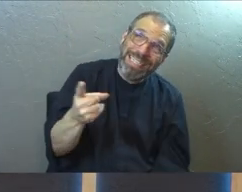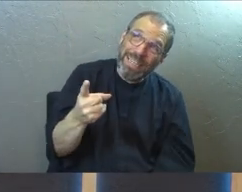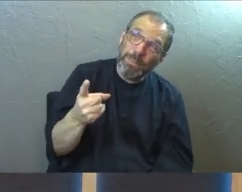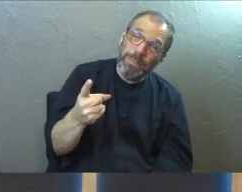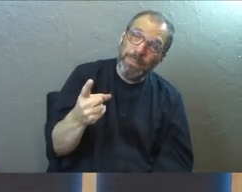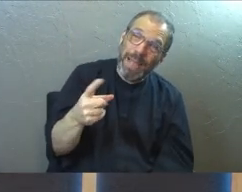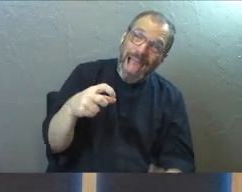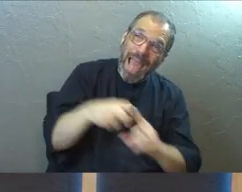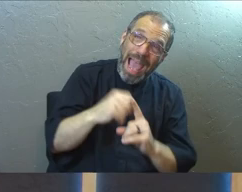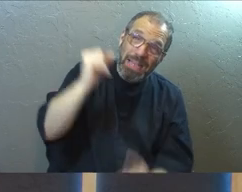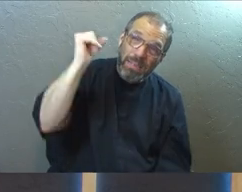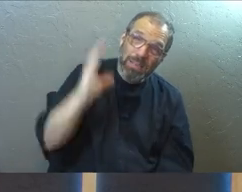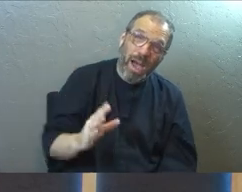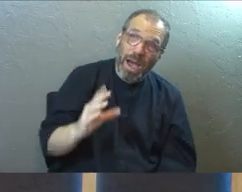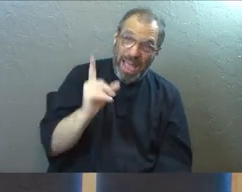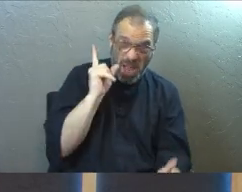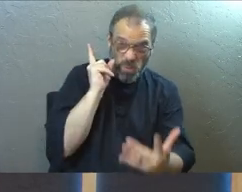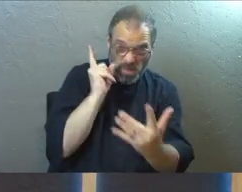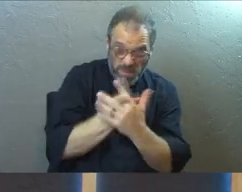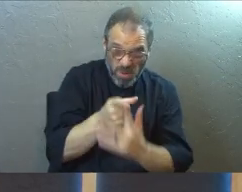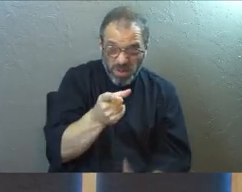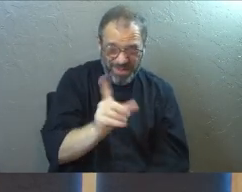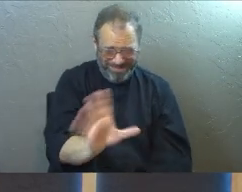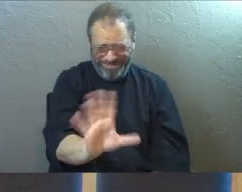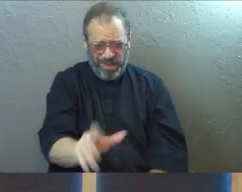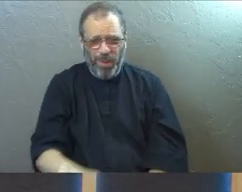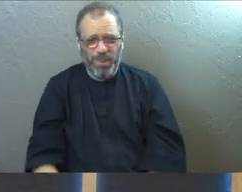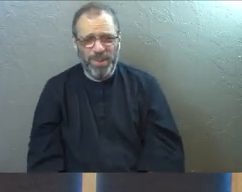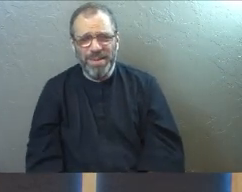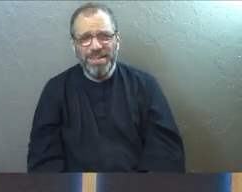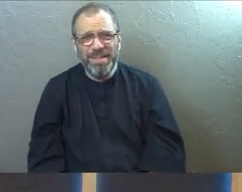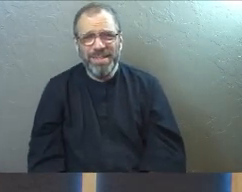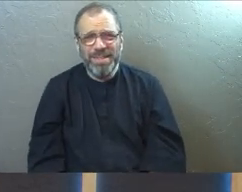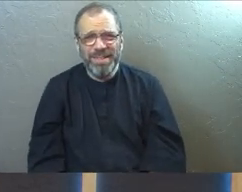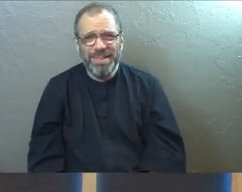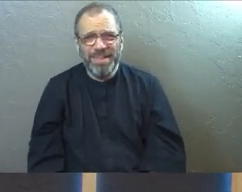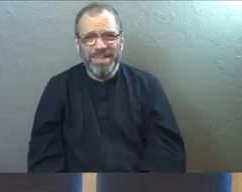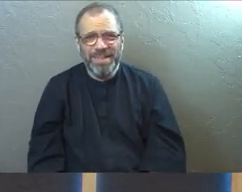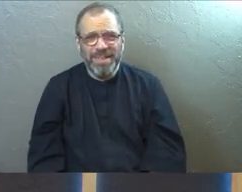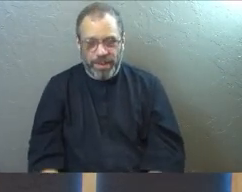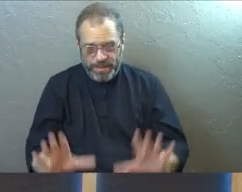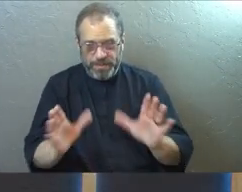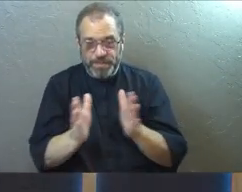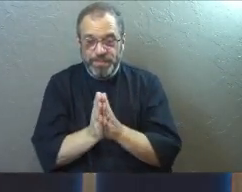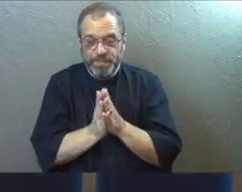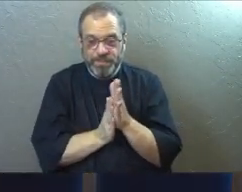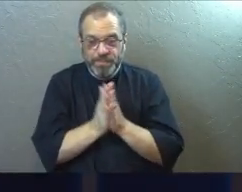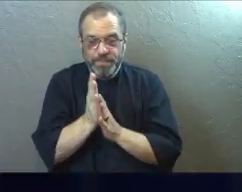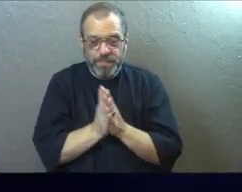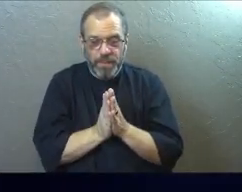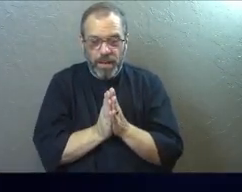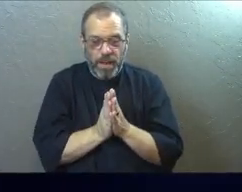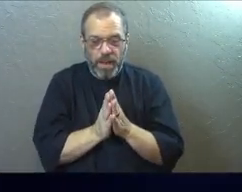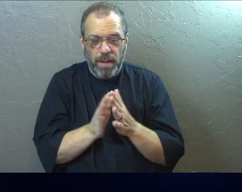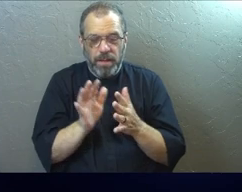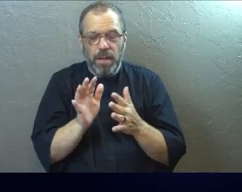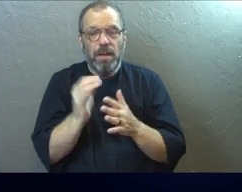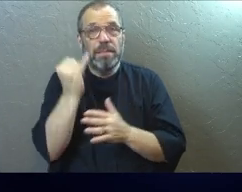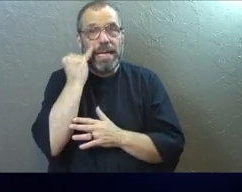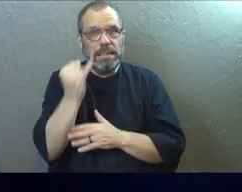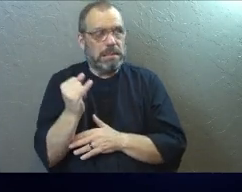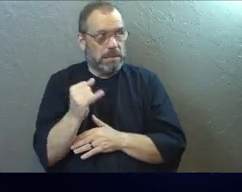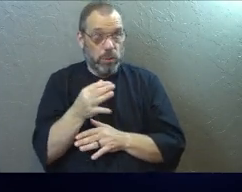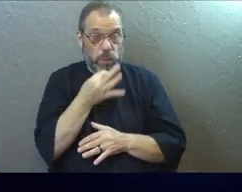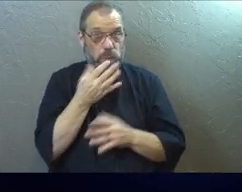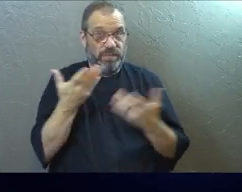God. And he does not rebuke you for asking. So as we get ready to close, got a couple more ideas